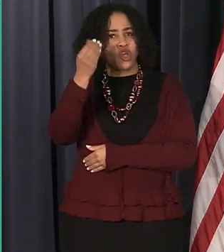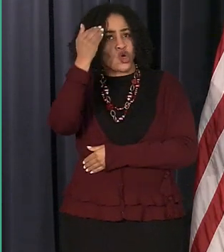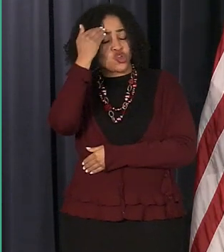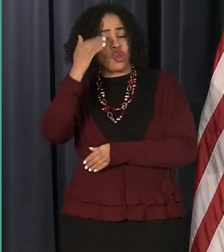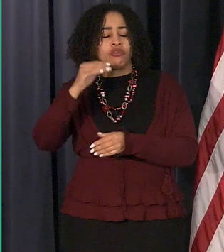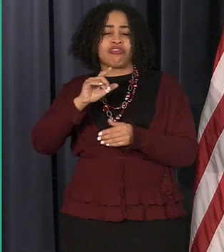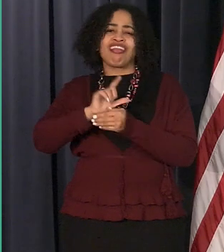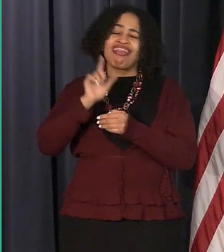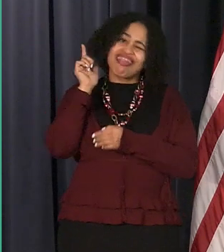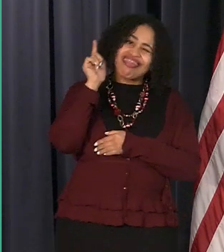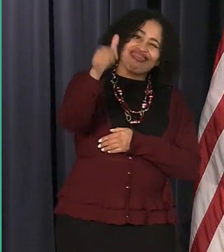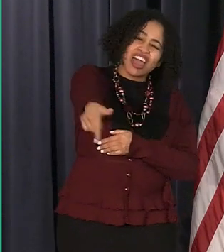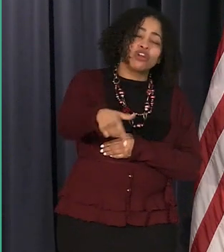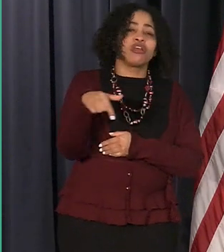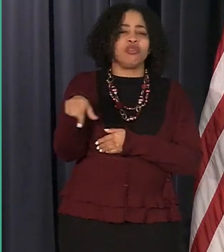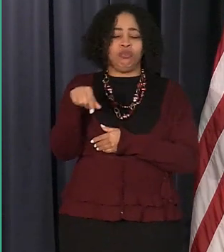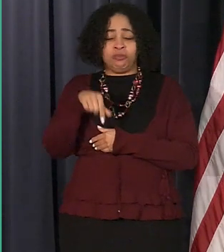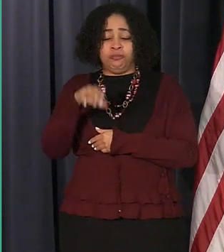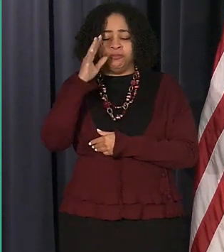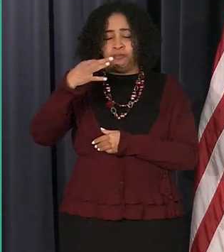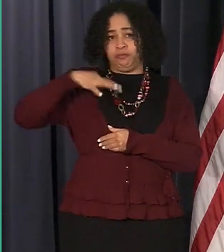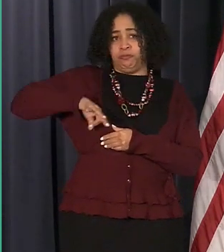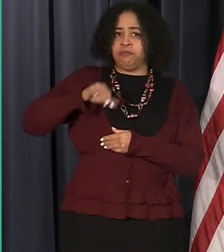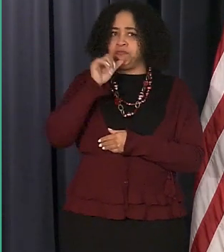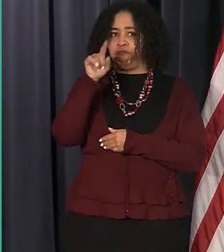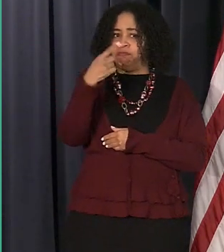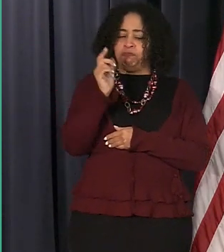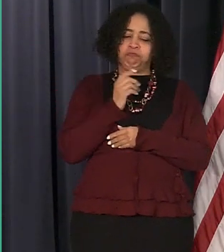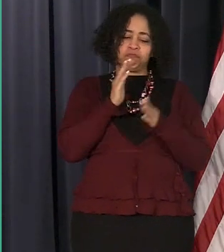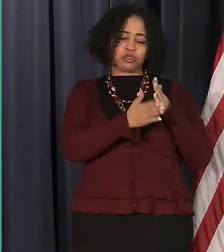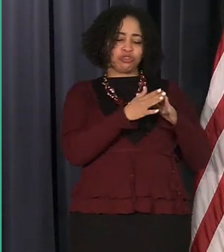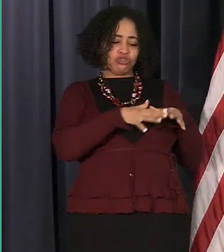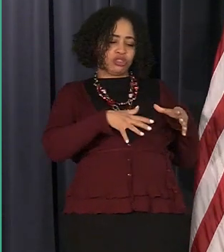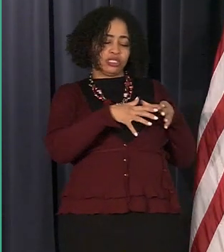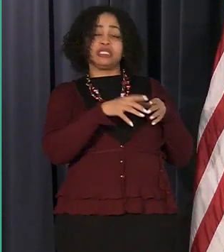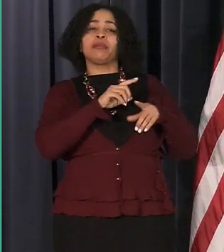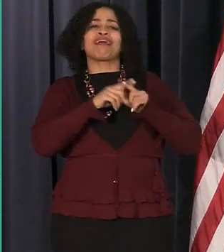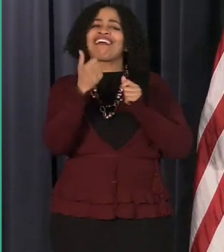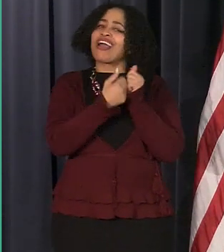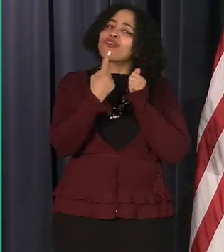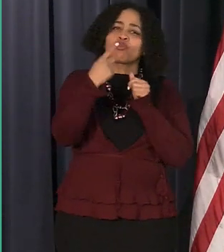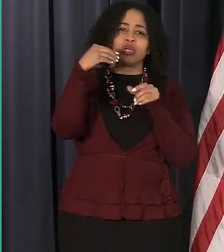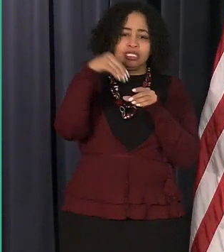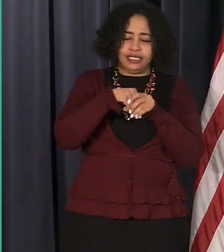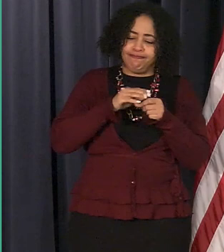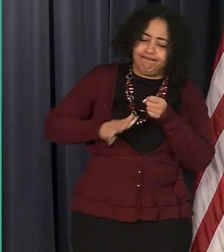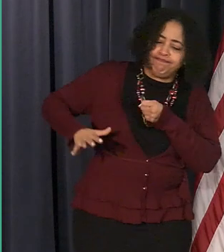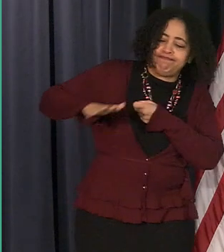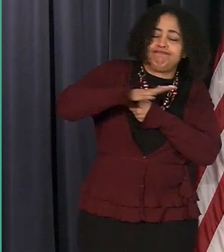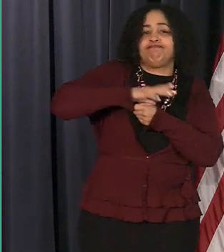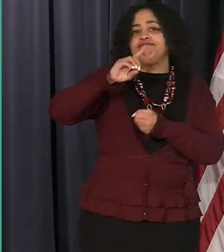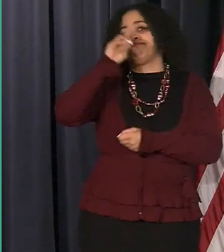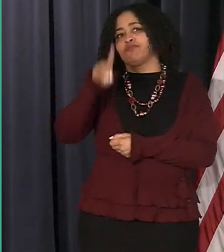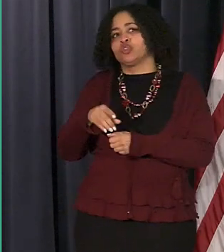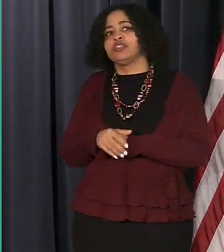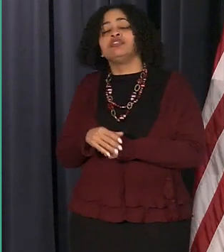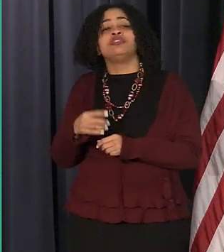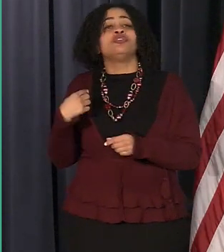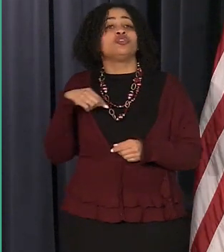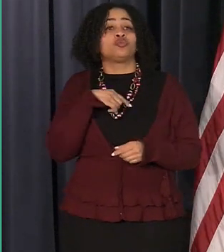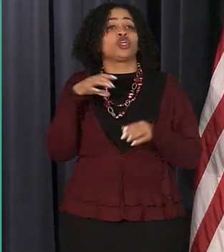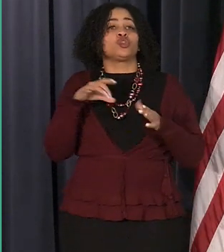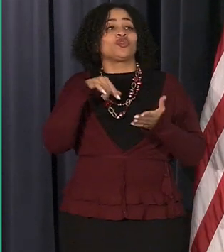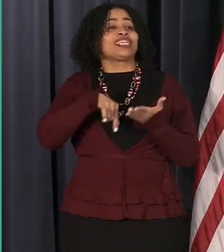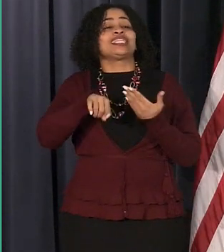in the long run this is going to benefit not only the jefferson chalmers community but everyone in the entire city of detroit as we